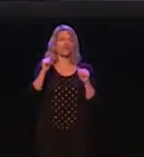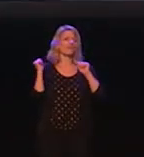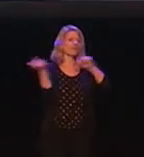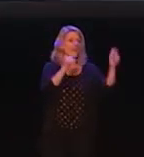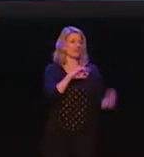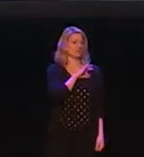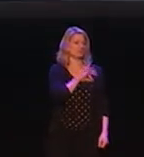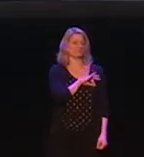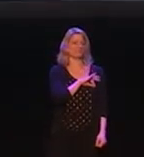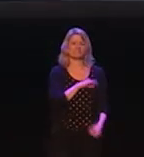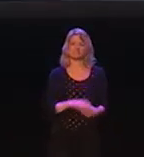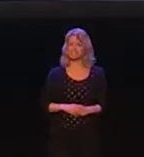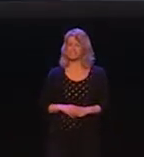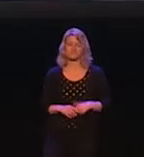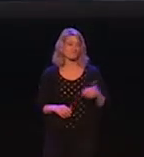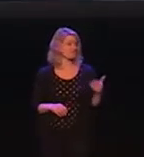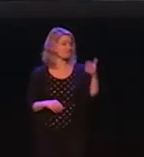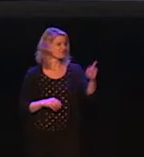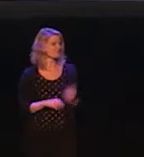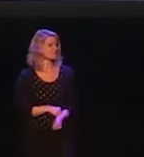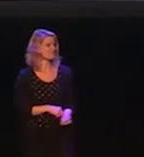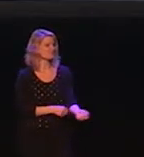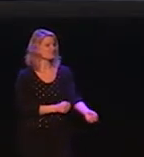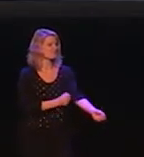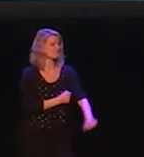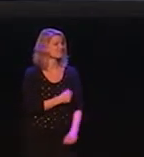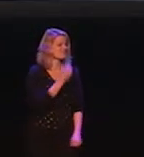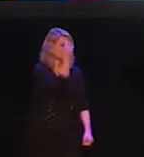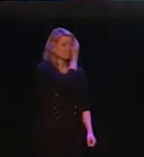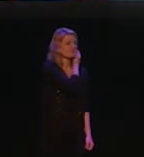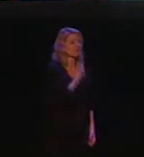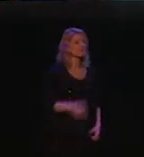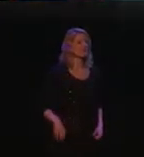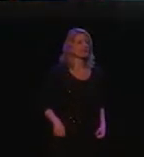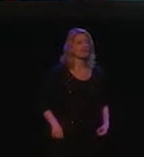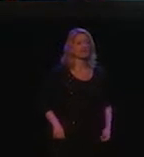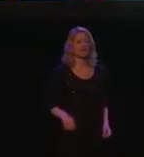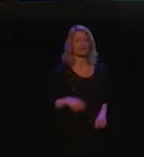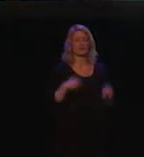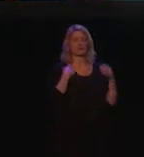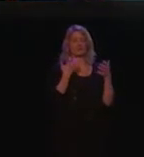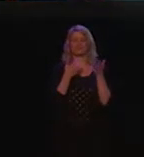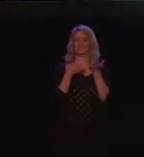think when they think about deaf populations. We design in such a way that access is universal.